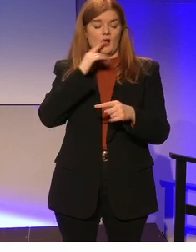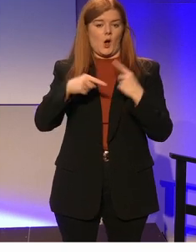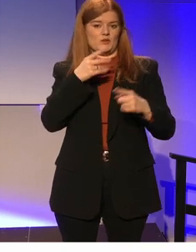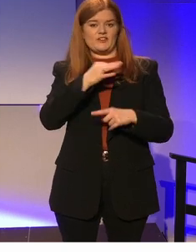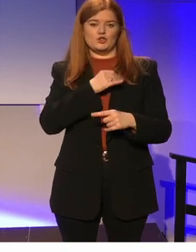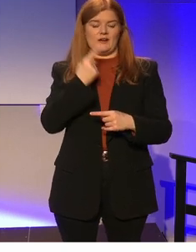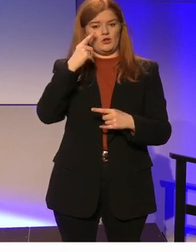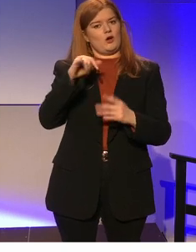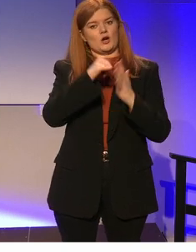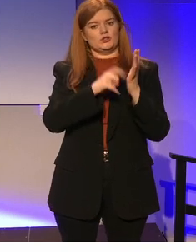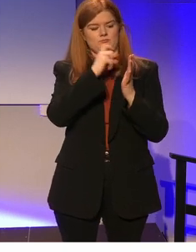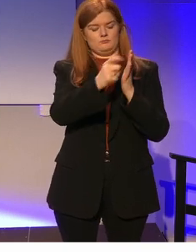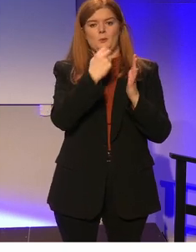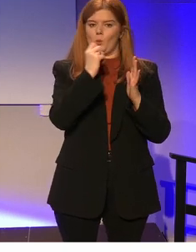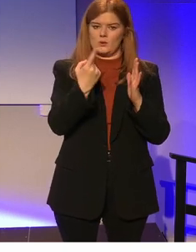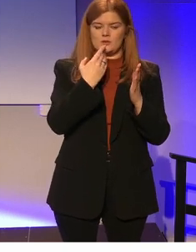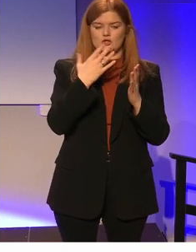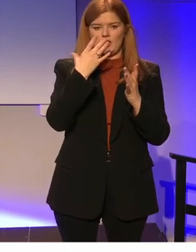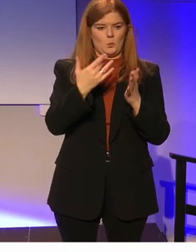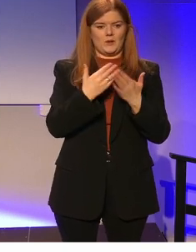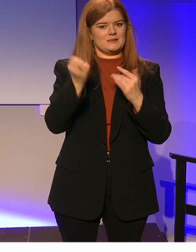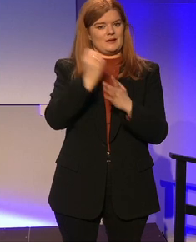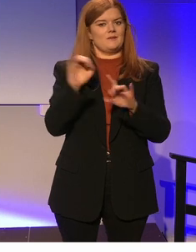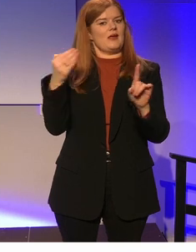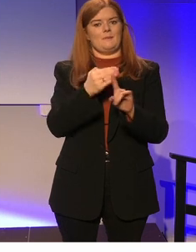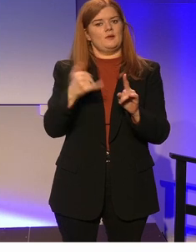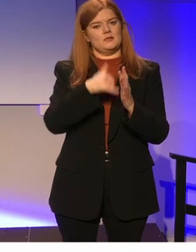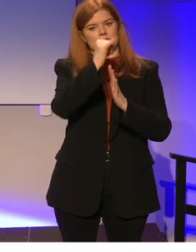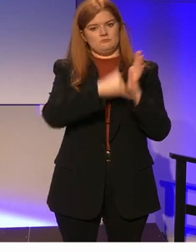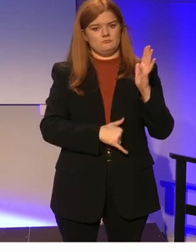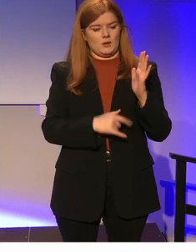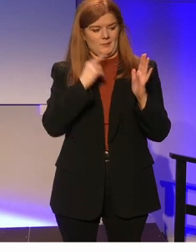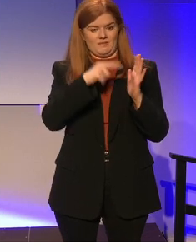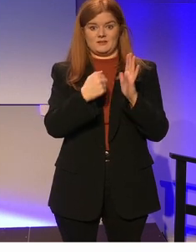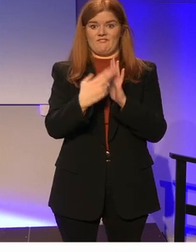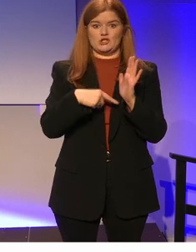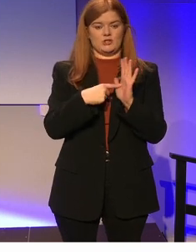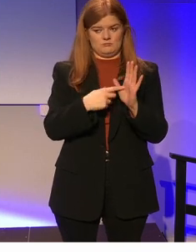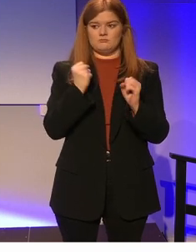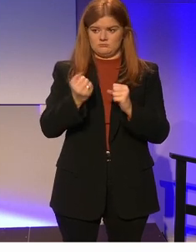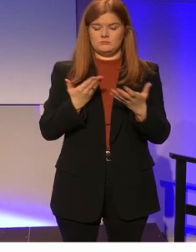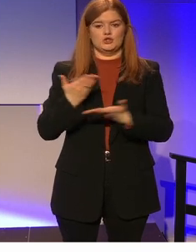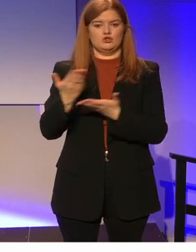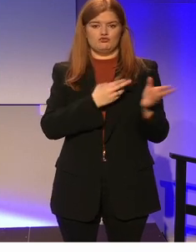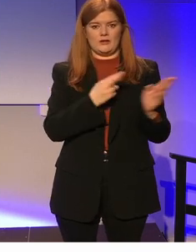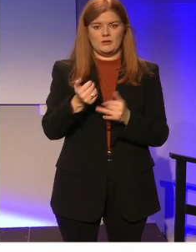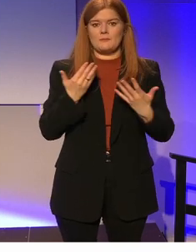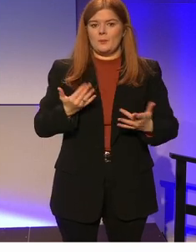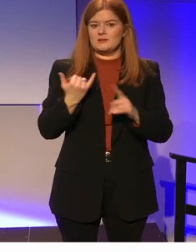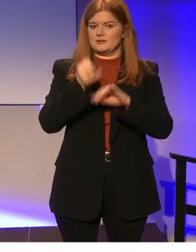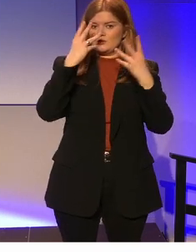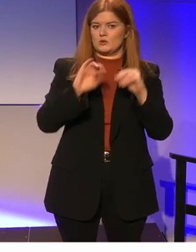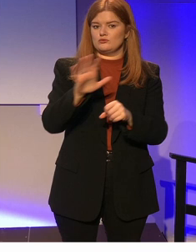to look at Article 1 and see what exactly the purpose of this was, because it's a convention that's very much talked about at the moment